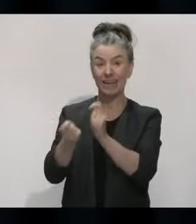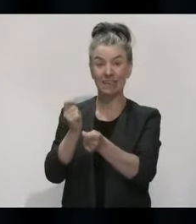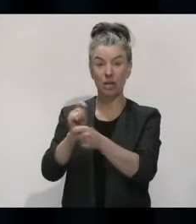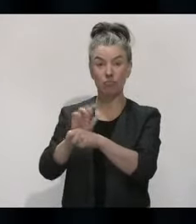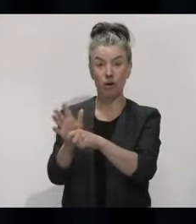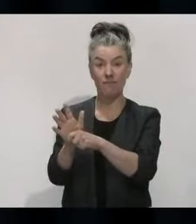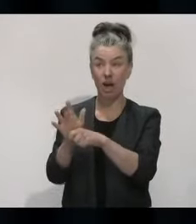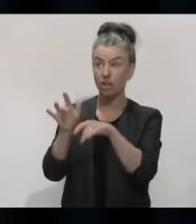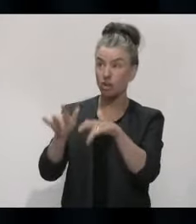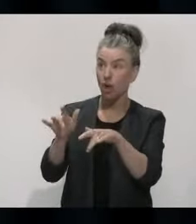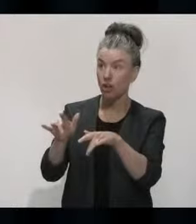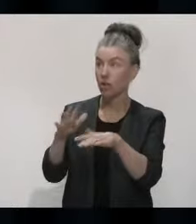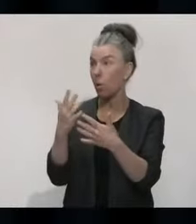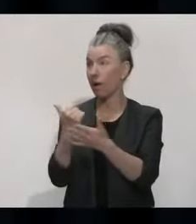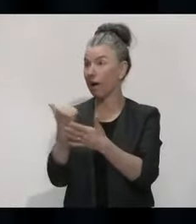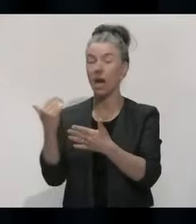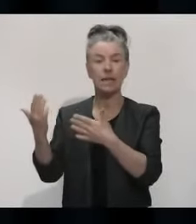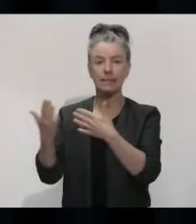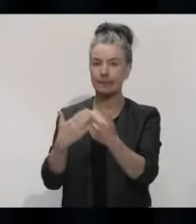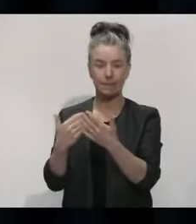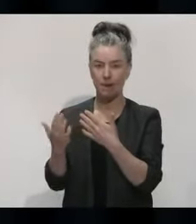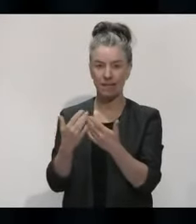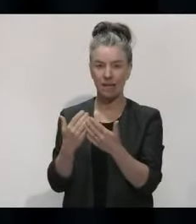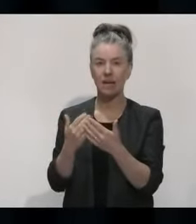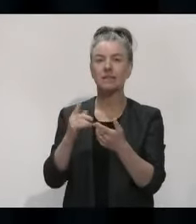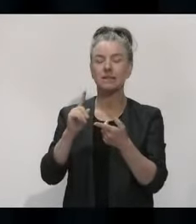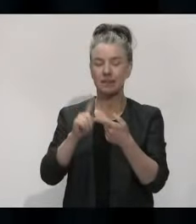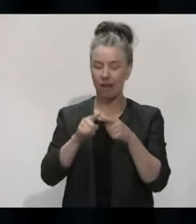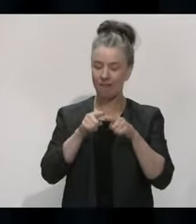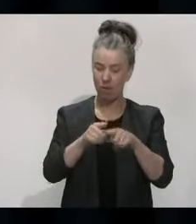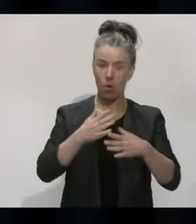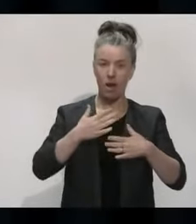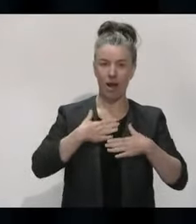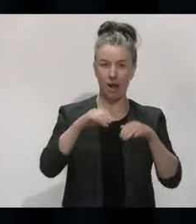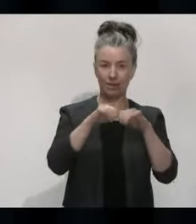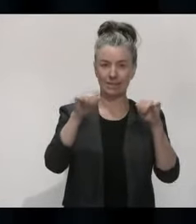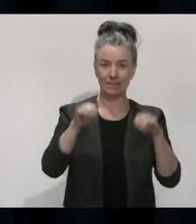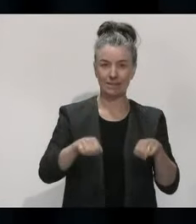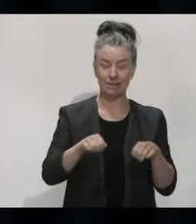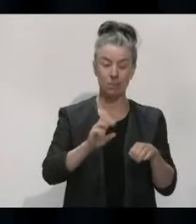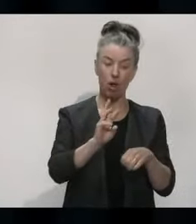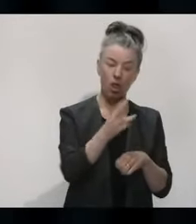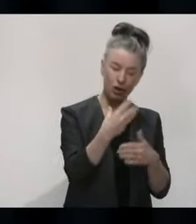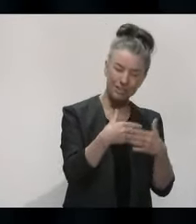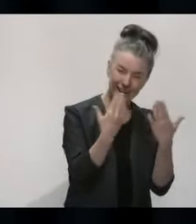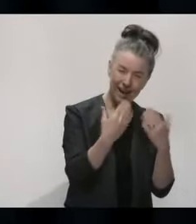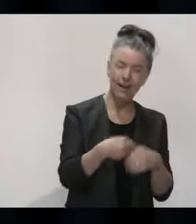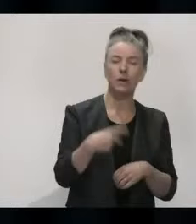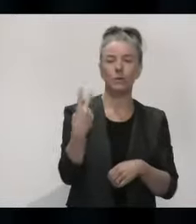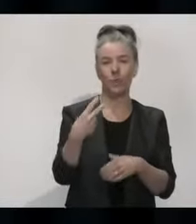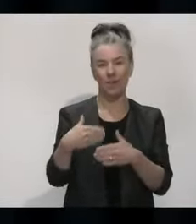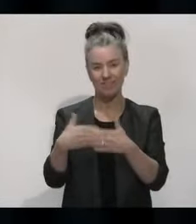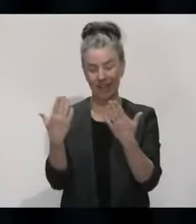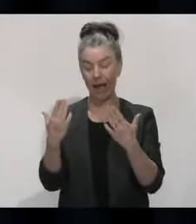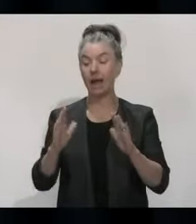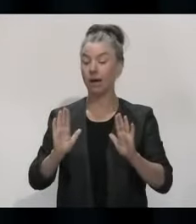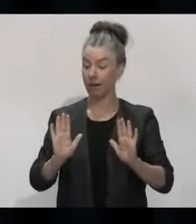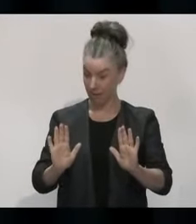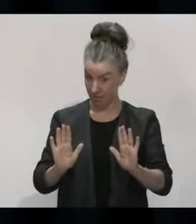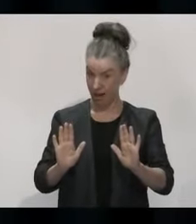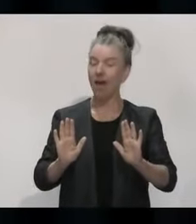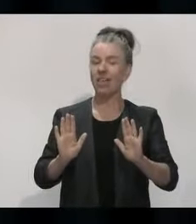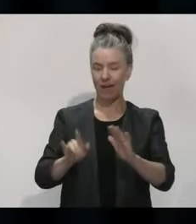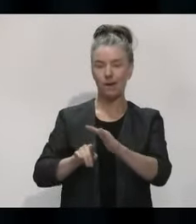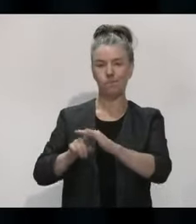COVID-19, and we treat them that way. And then we have a testing regime that continues to treat them that way until such time as we're absolutely confident that they